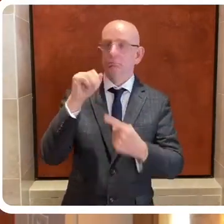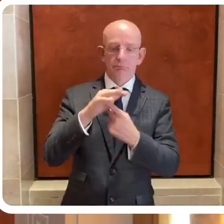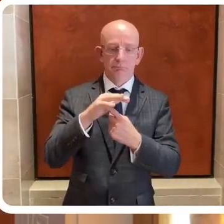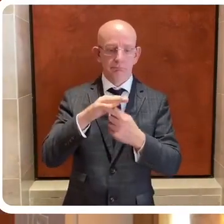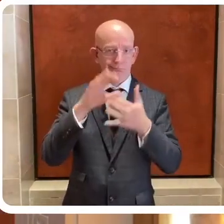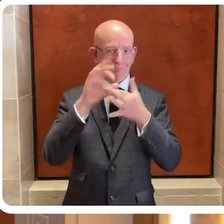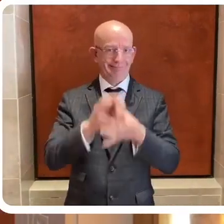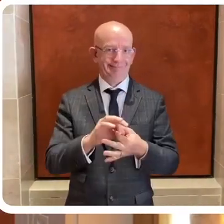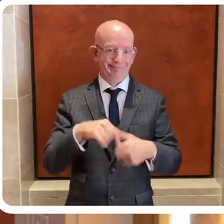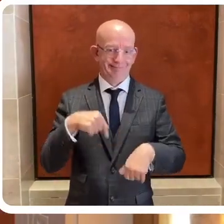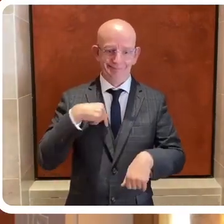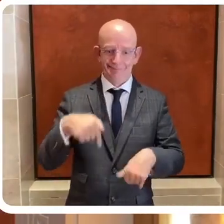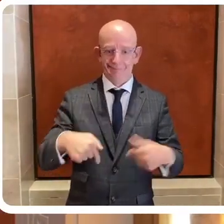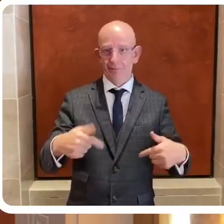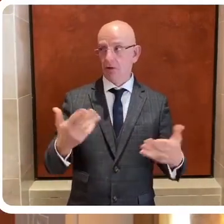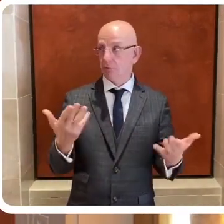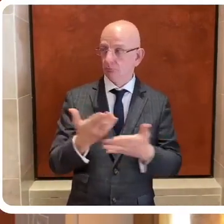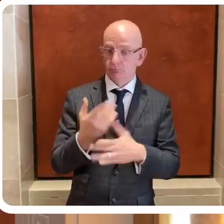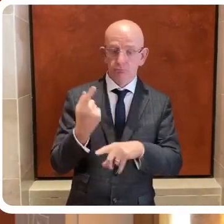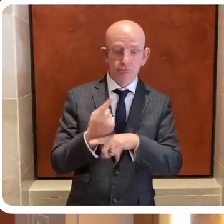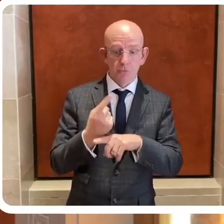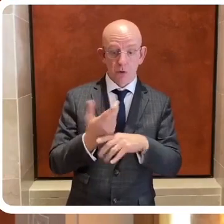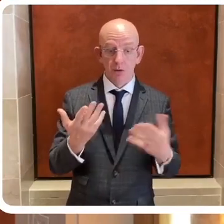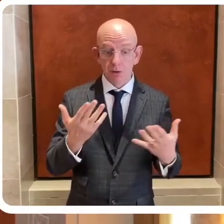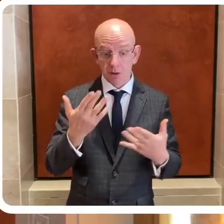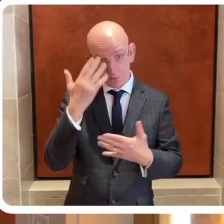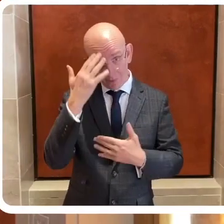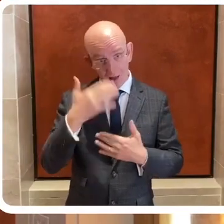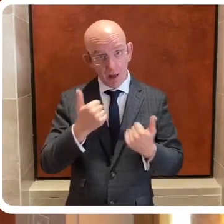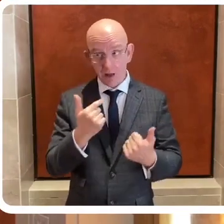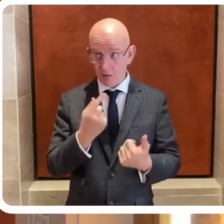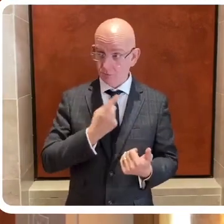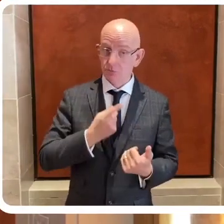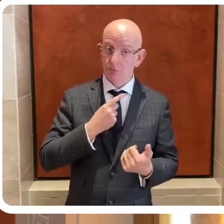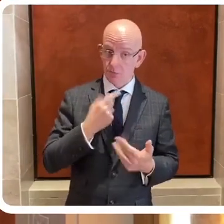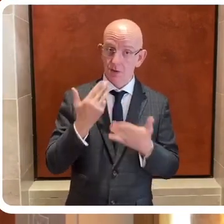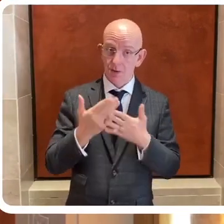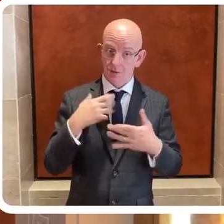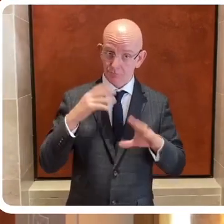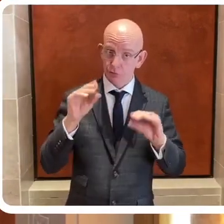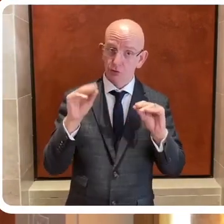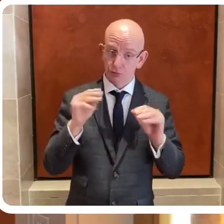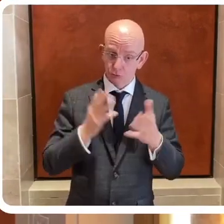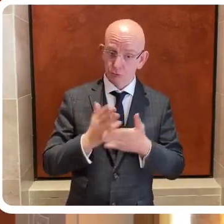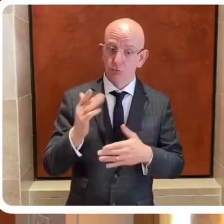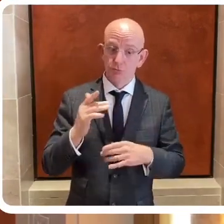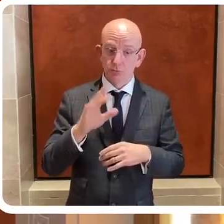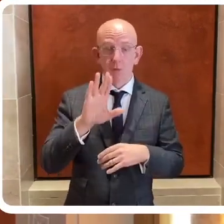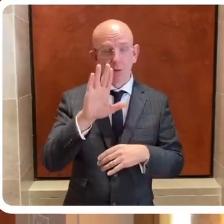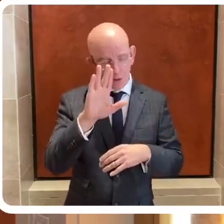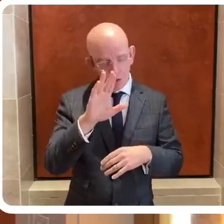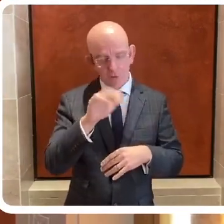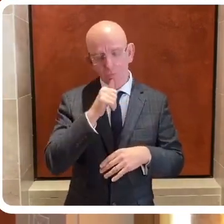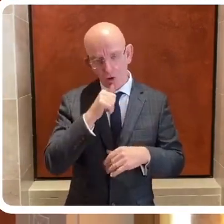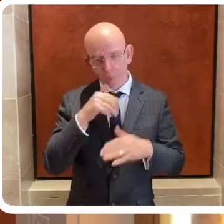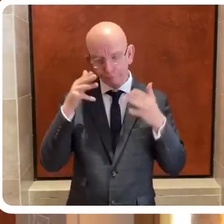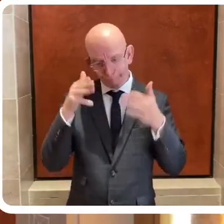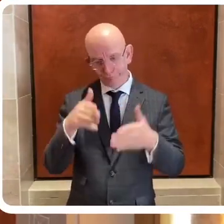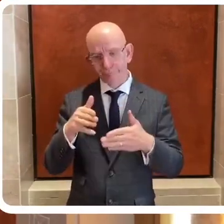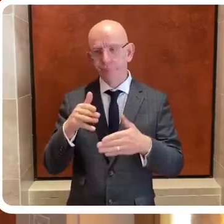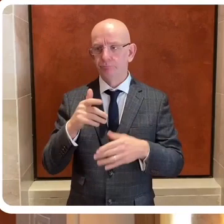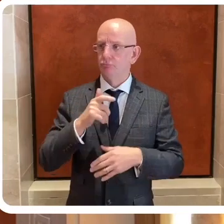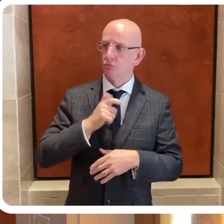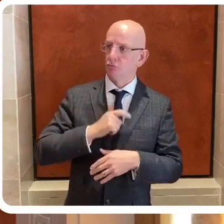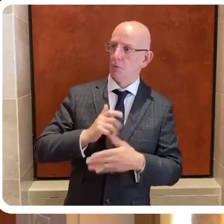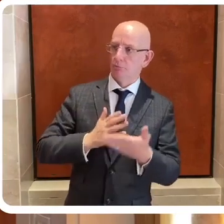Human rights, though it is too short words, is a sprawling concept and often it's the rights